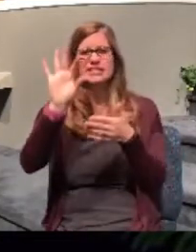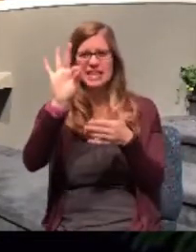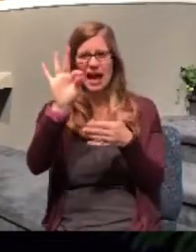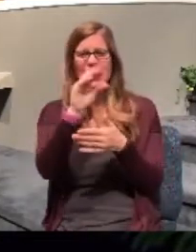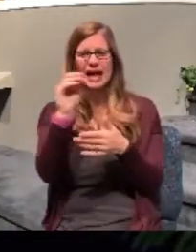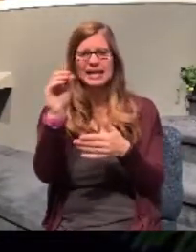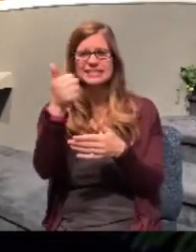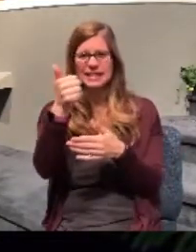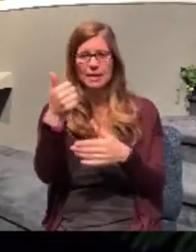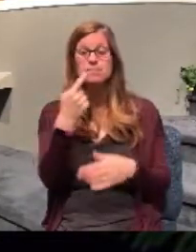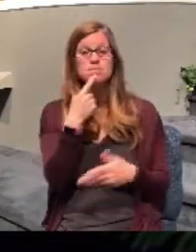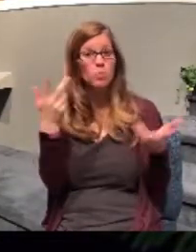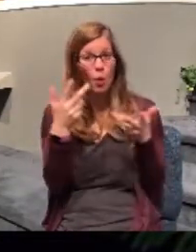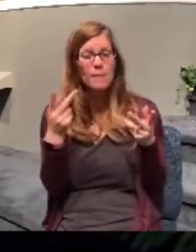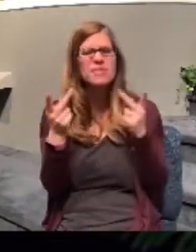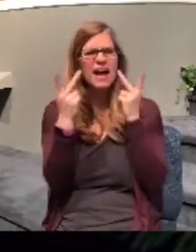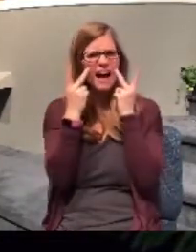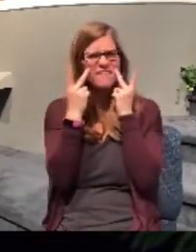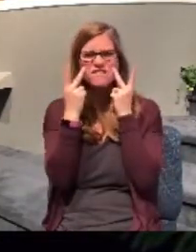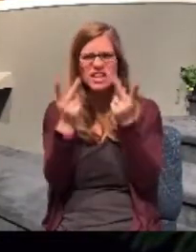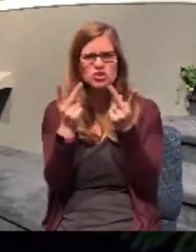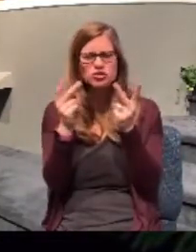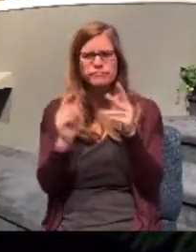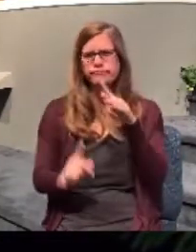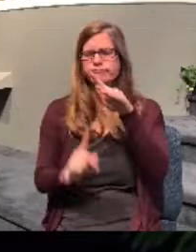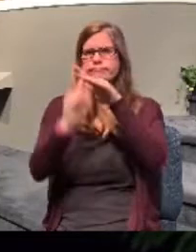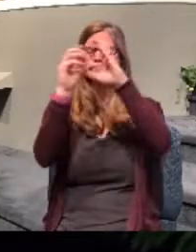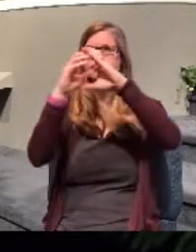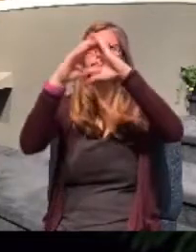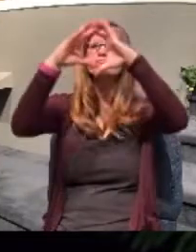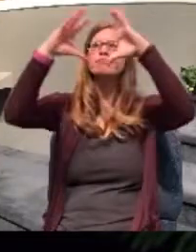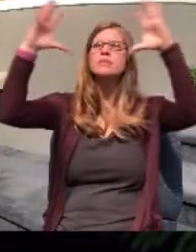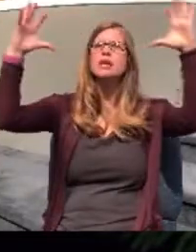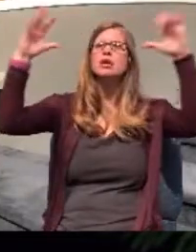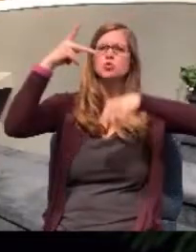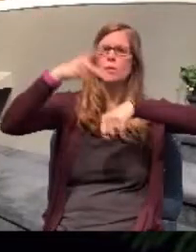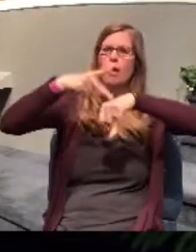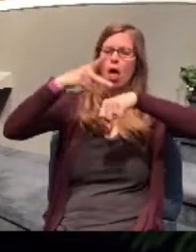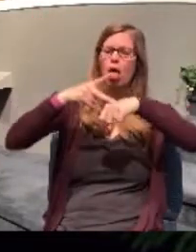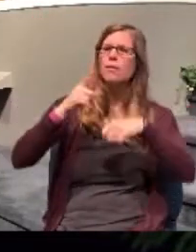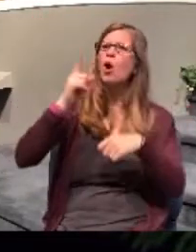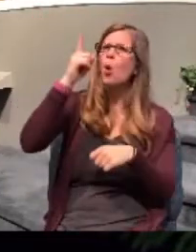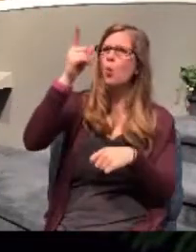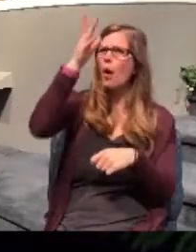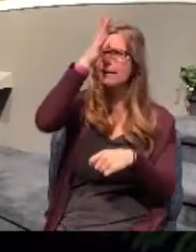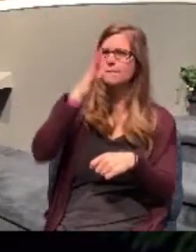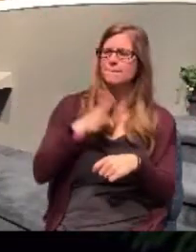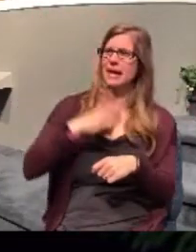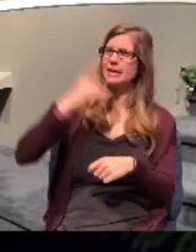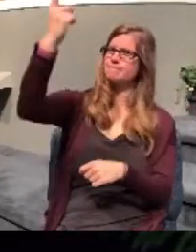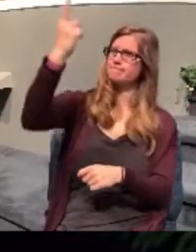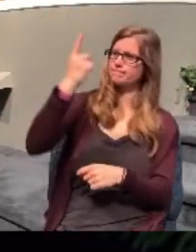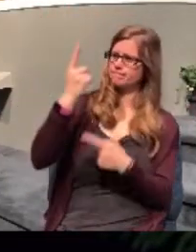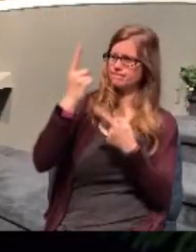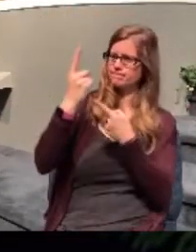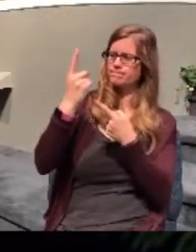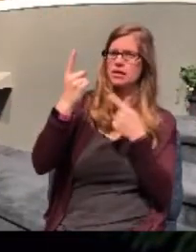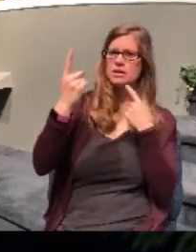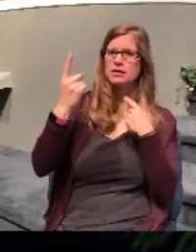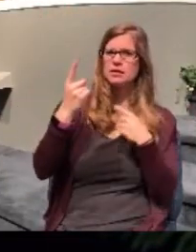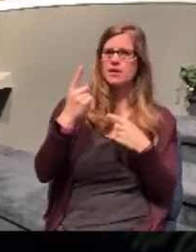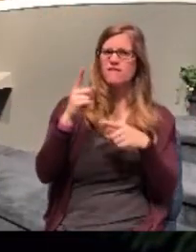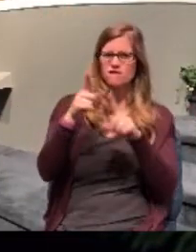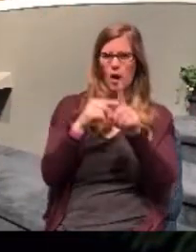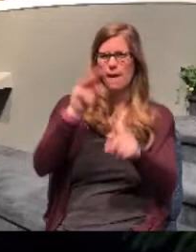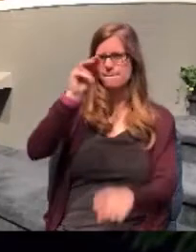And a vision appeared to Paul in the night. There stood a man of Macedonia and prayed him saying,